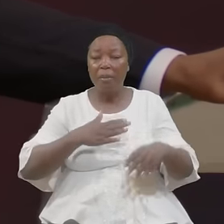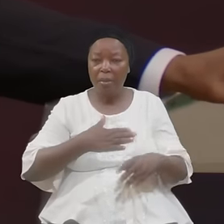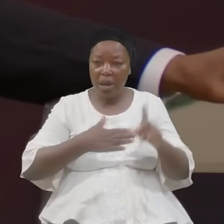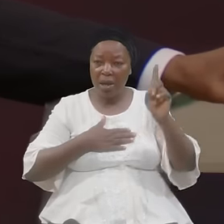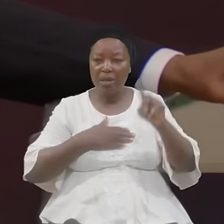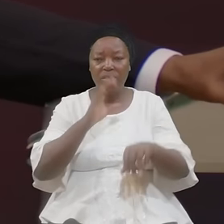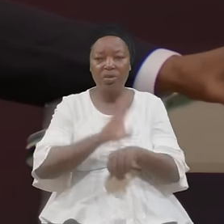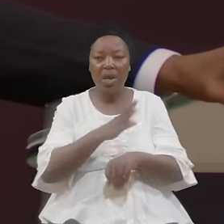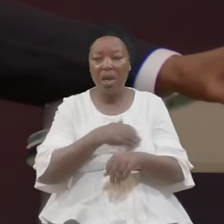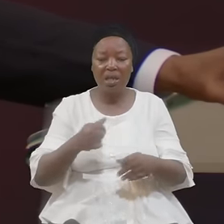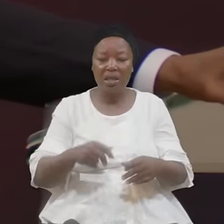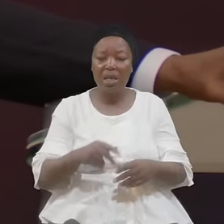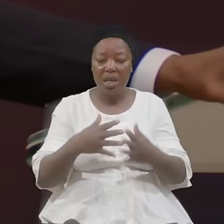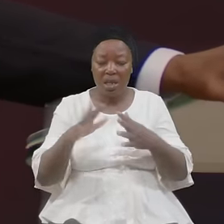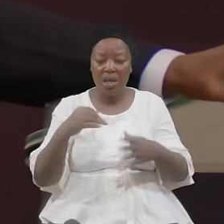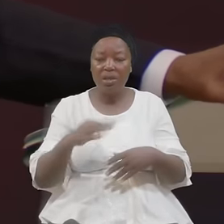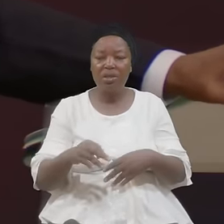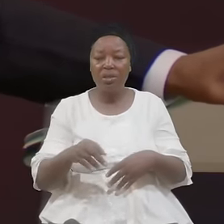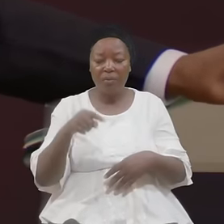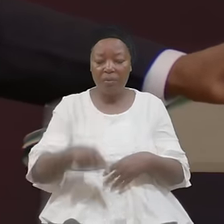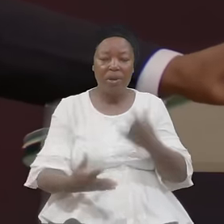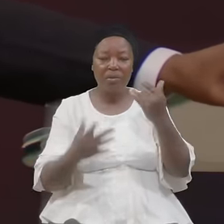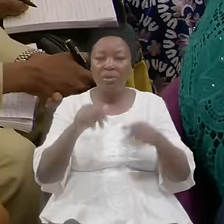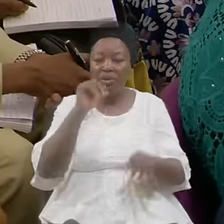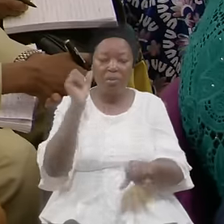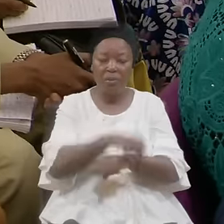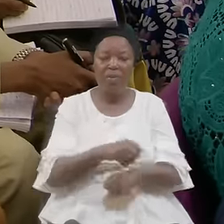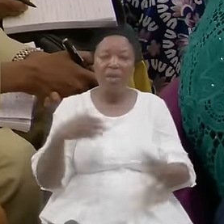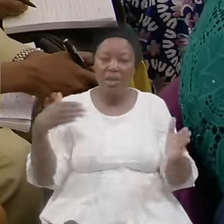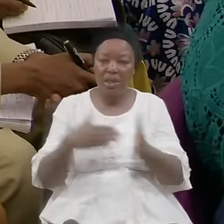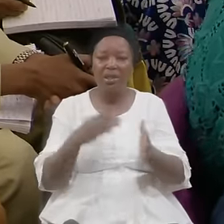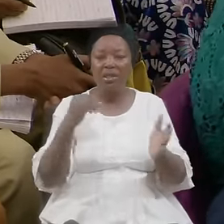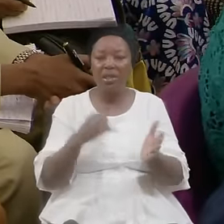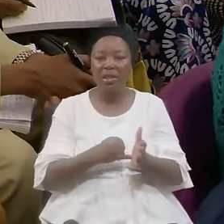Gates Of Hell Shall Not Prevail Against It